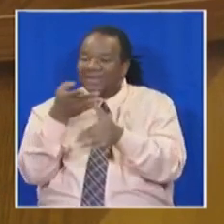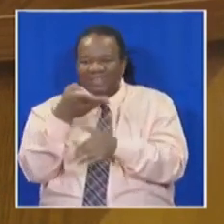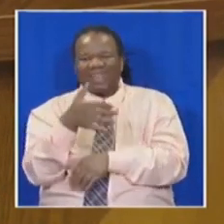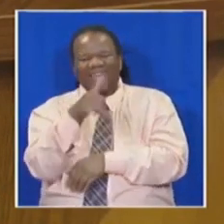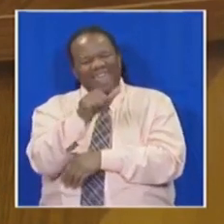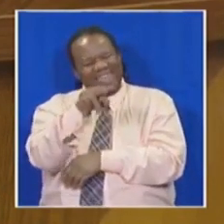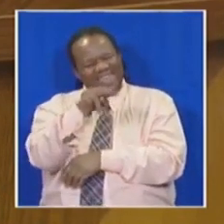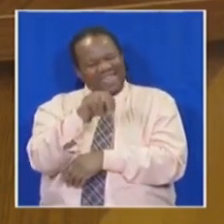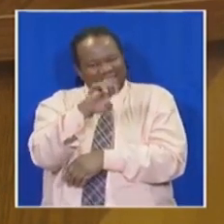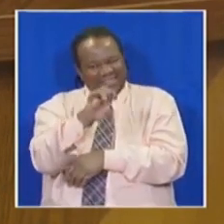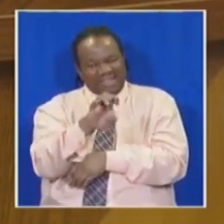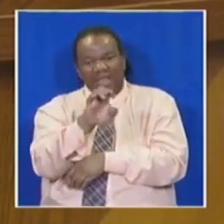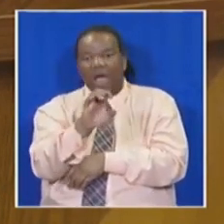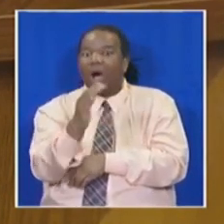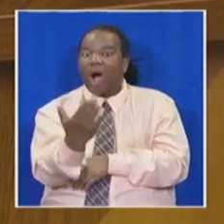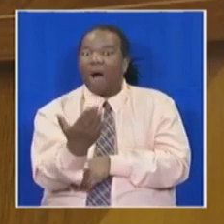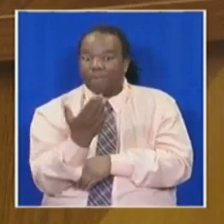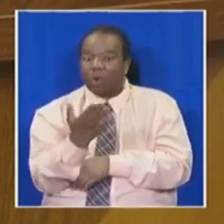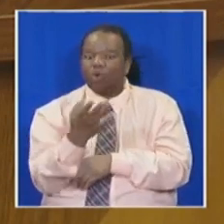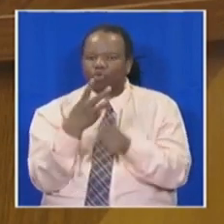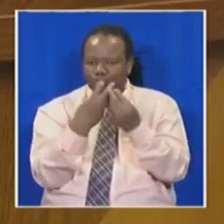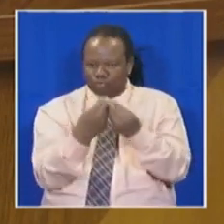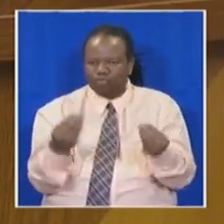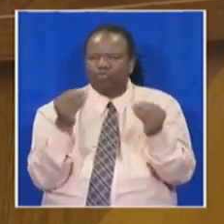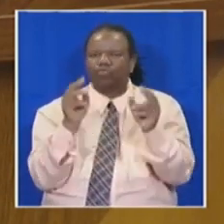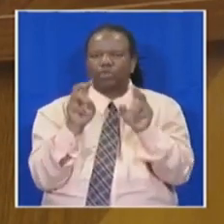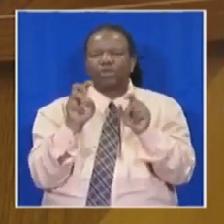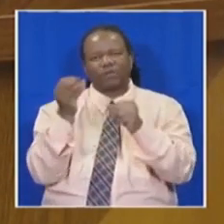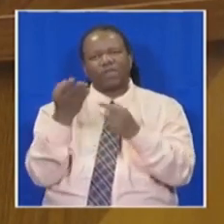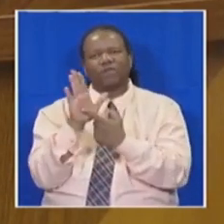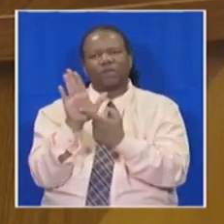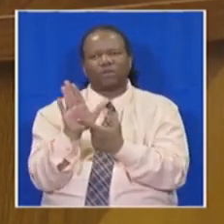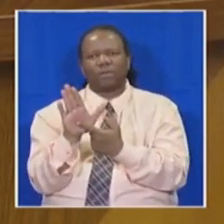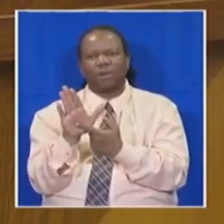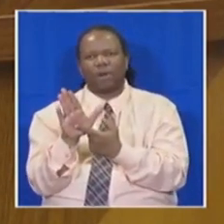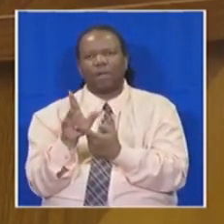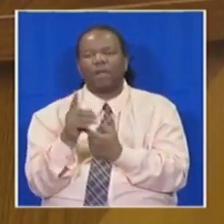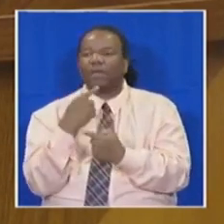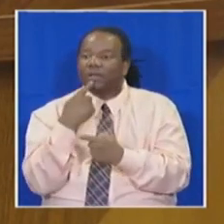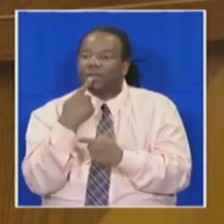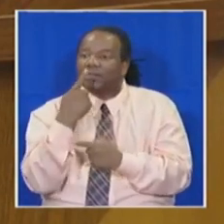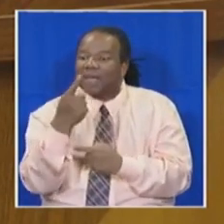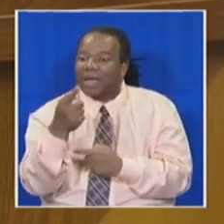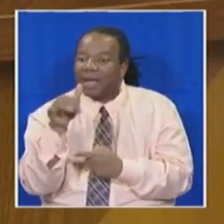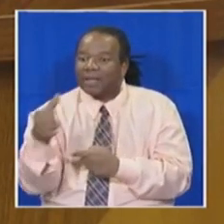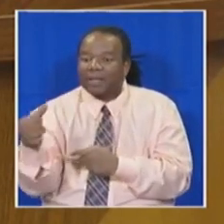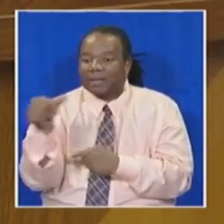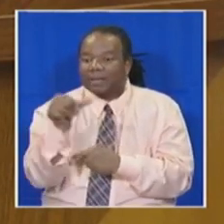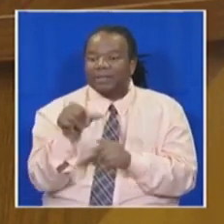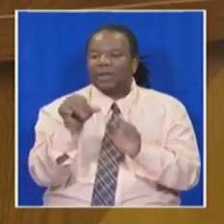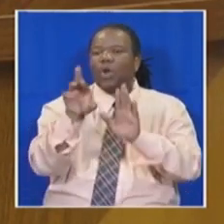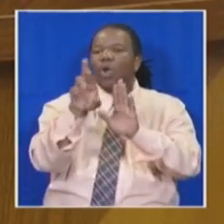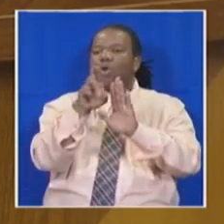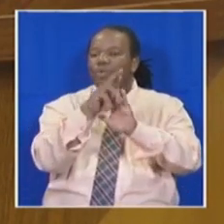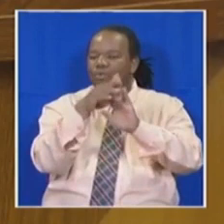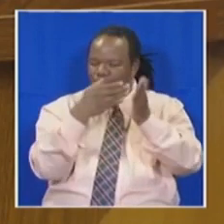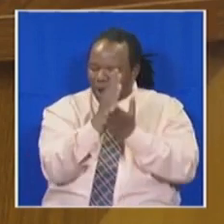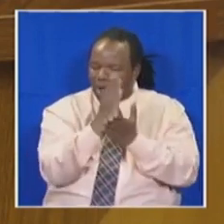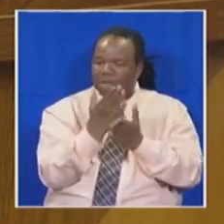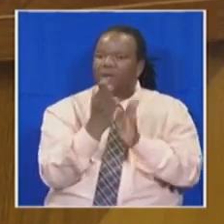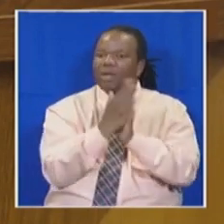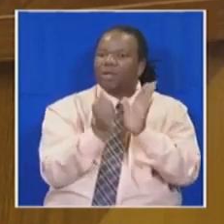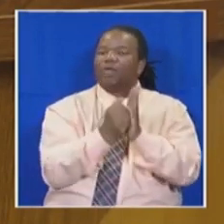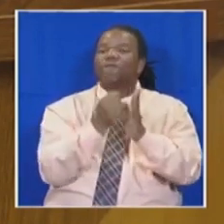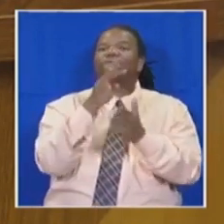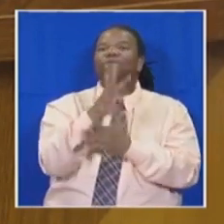to land restitution that has done so. One such example is the restitution of Land Rights Amendment Act of 2014 that was declared